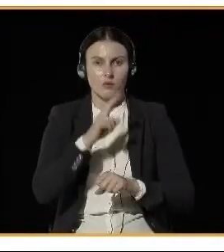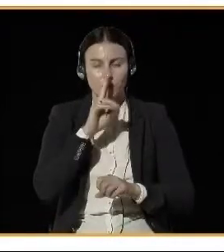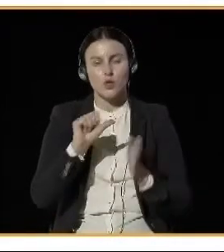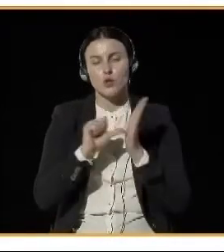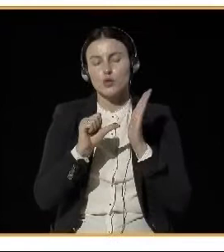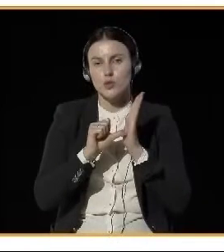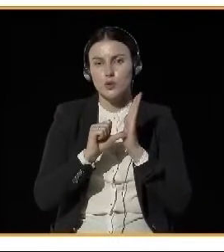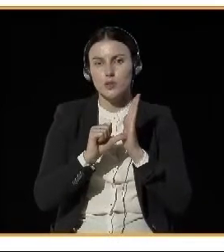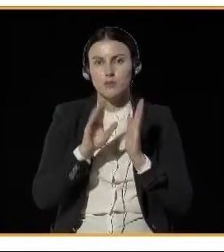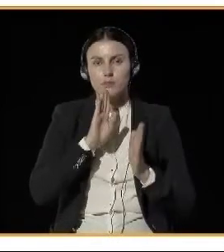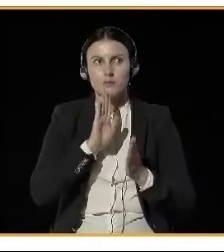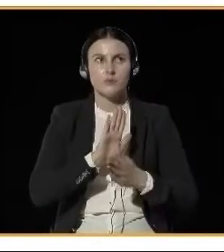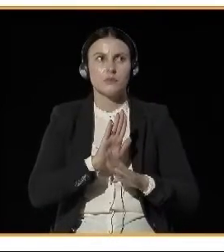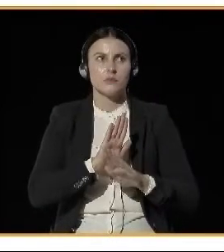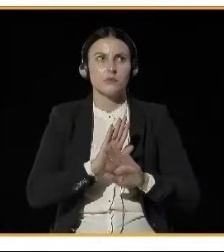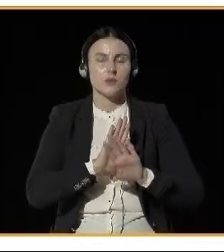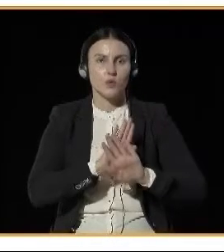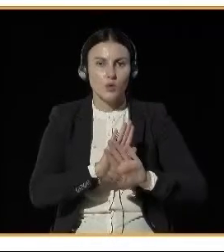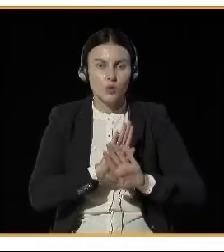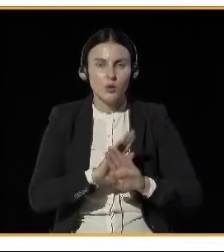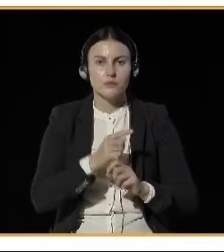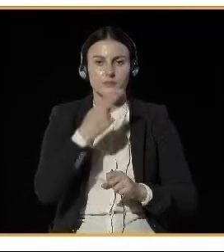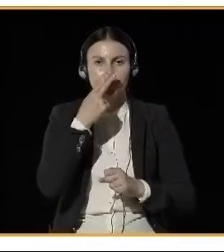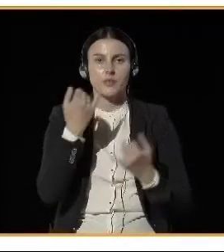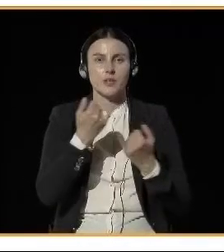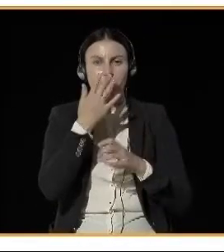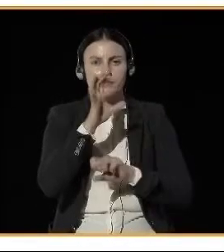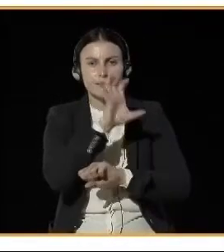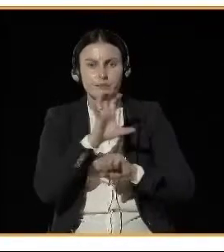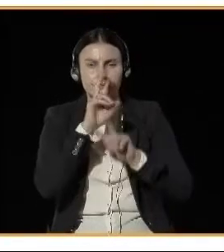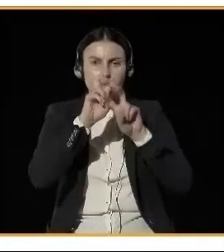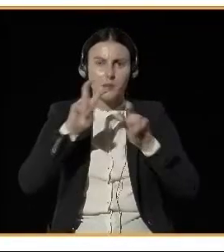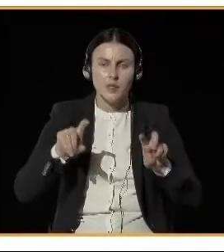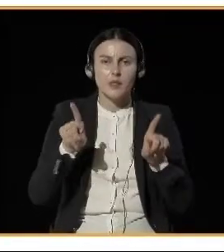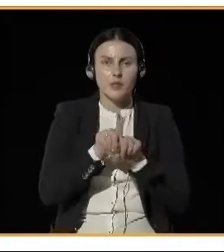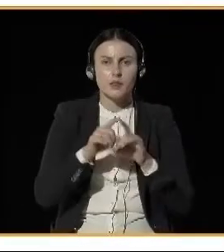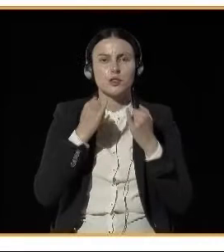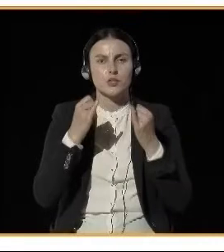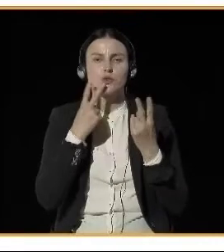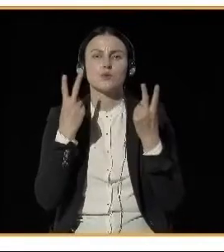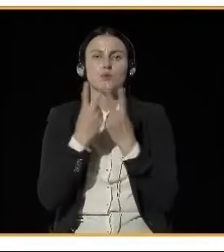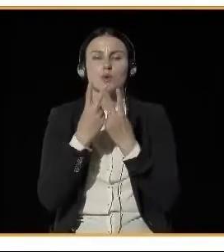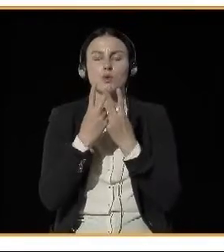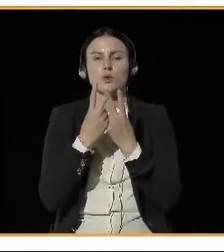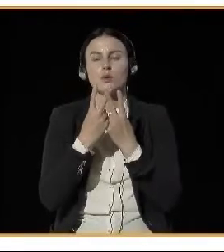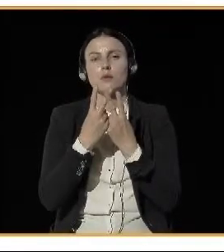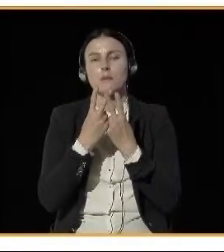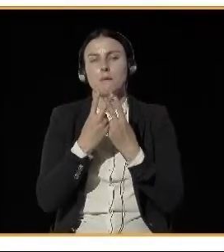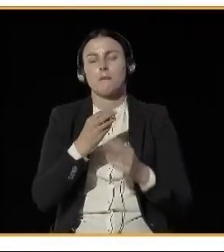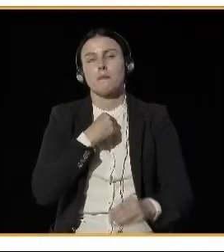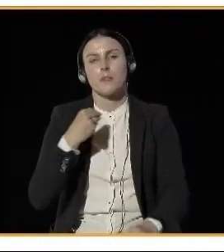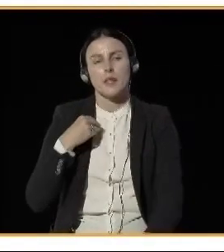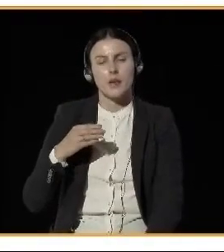as all other regions in Poland, air quality reports based on the monitoring data.